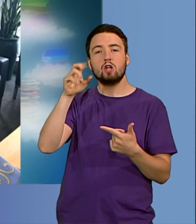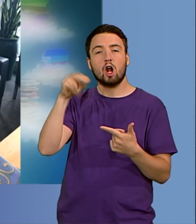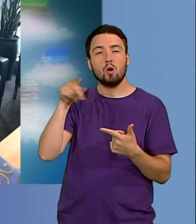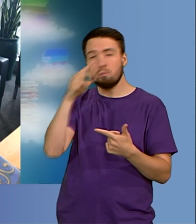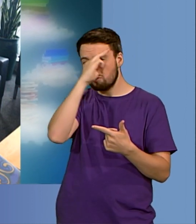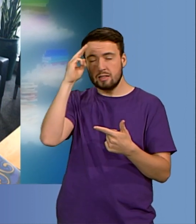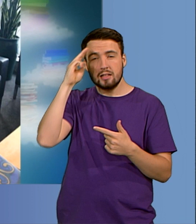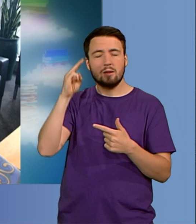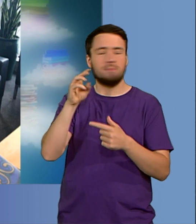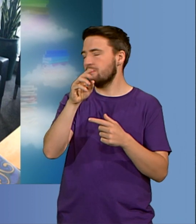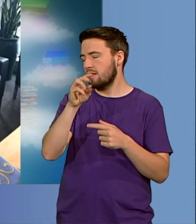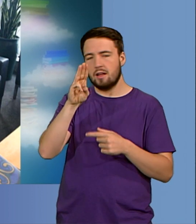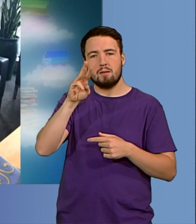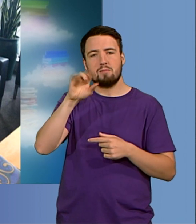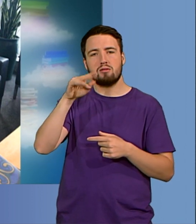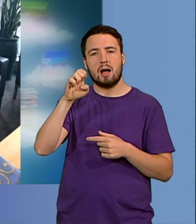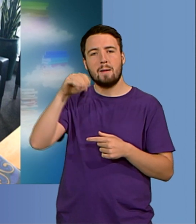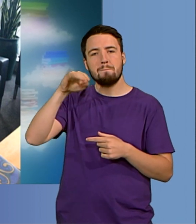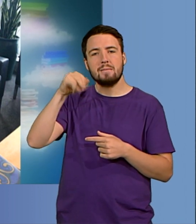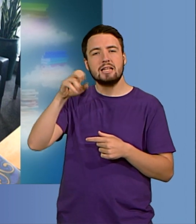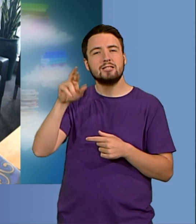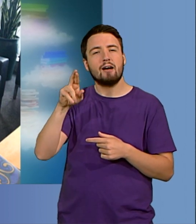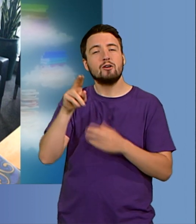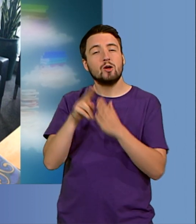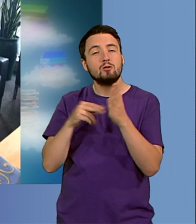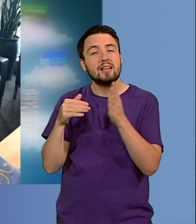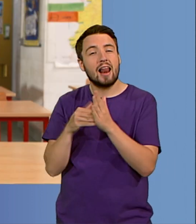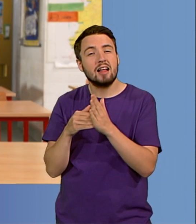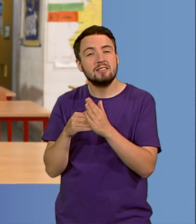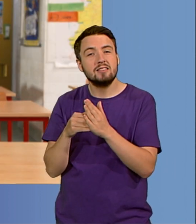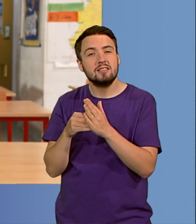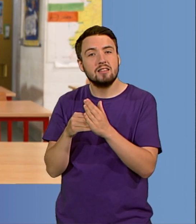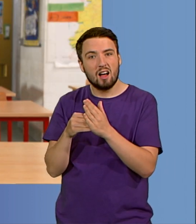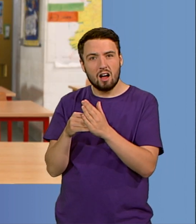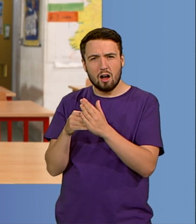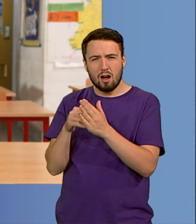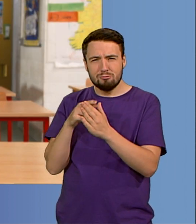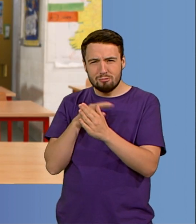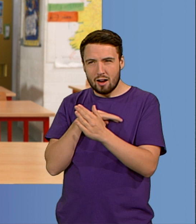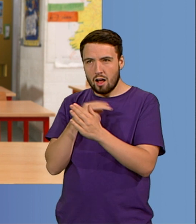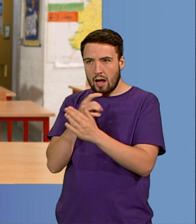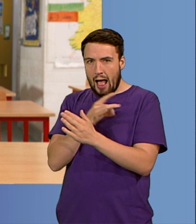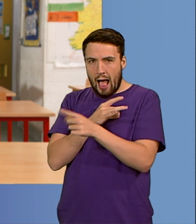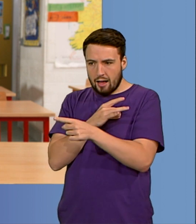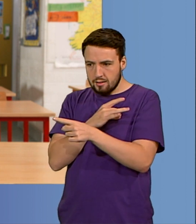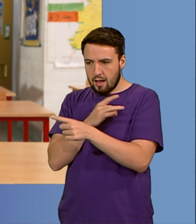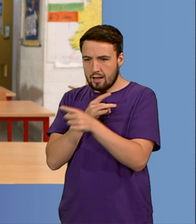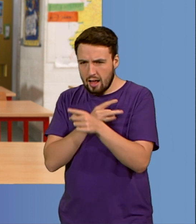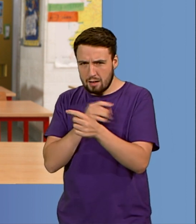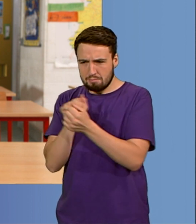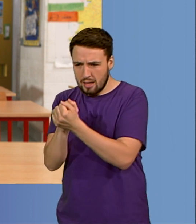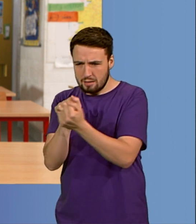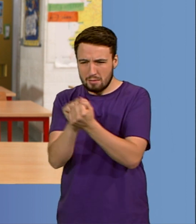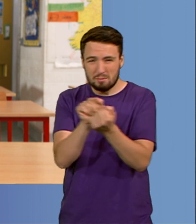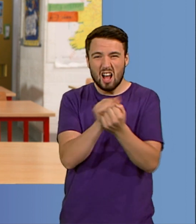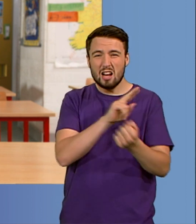taking the time to really listen to people, to not just ask them how they are and to move on with the conversation, but to